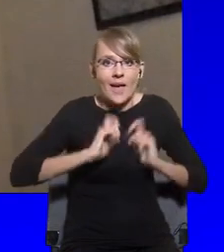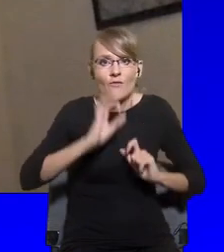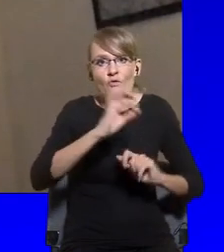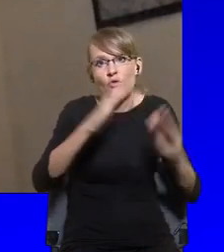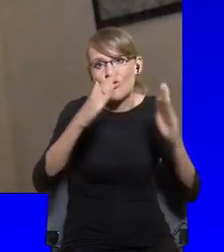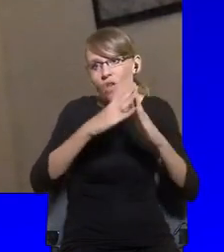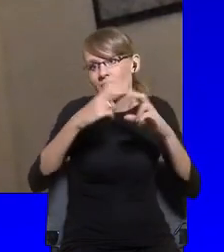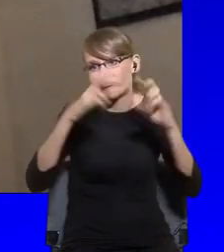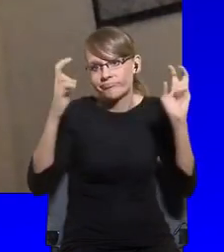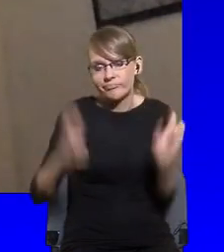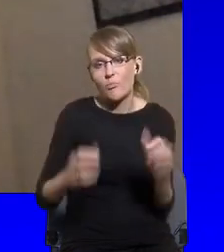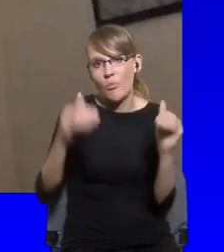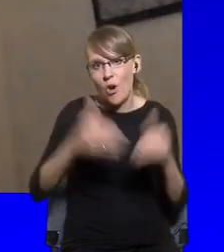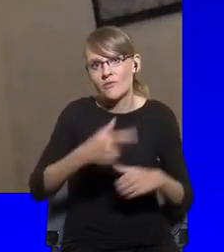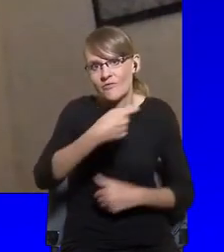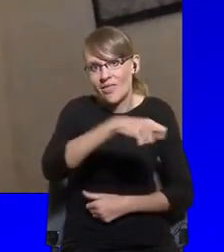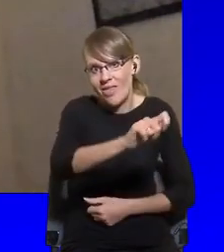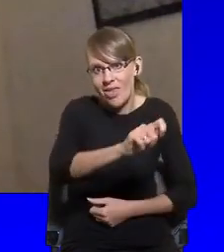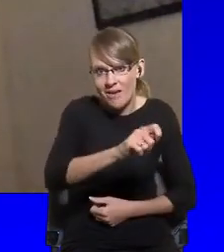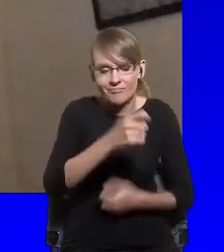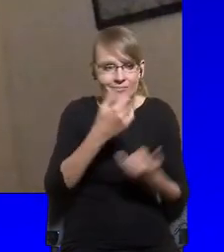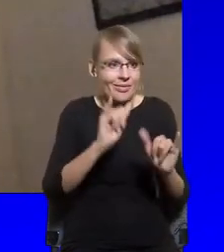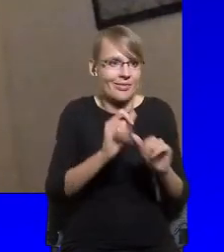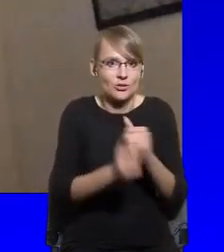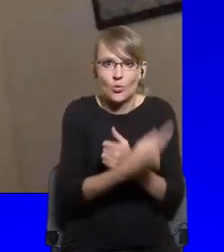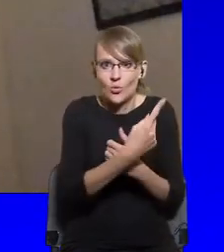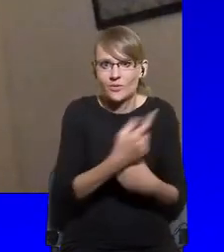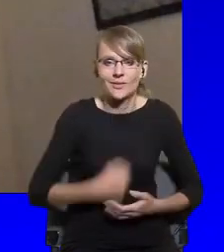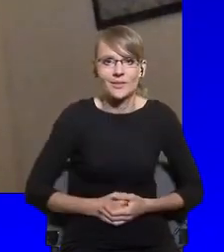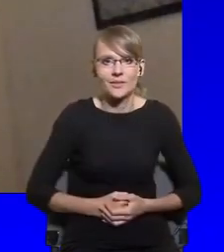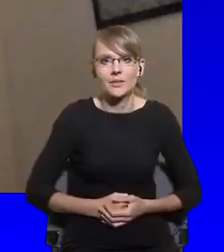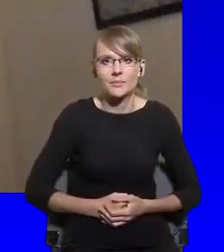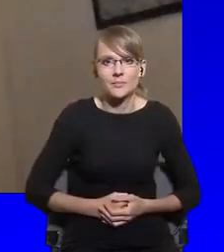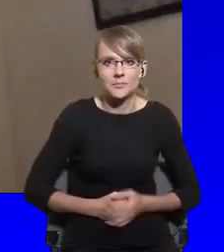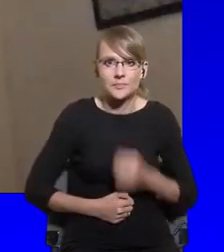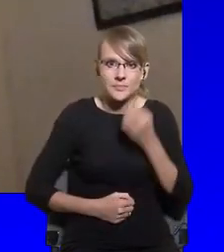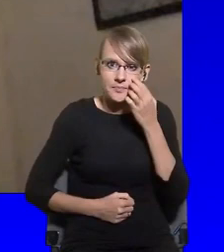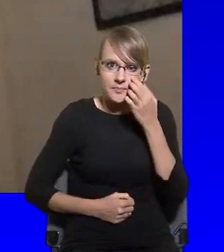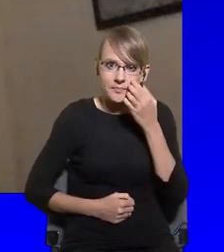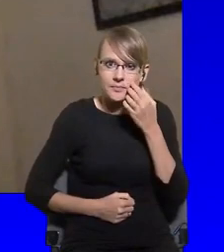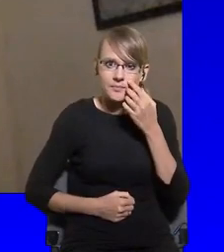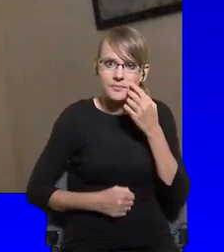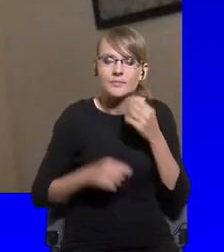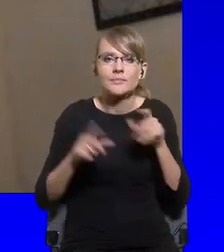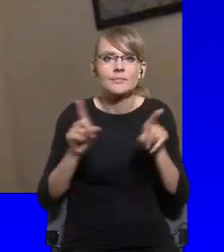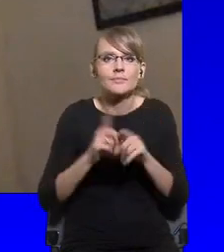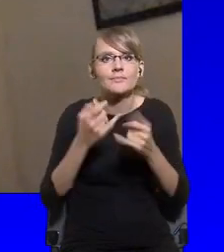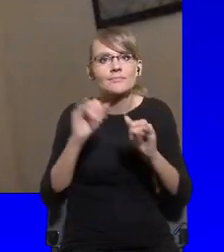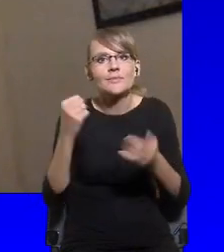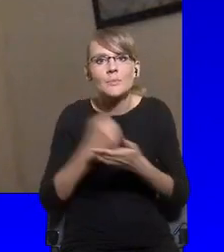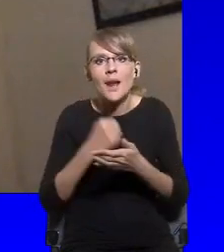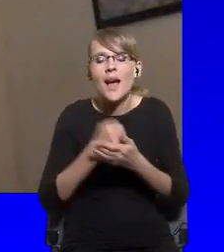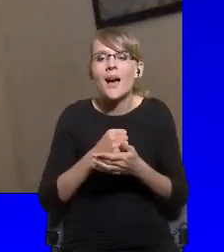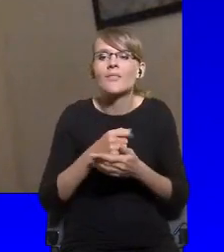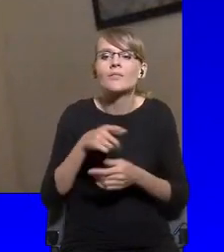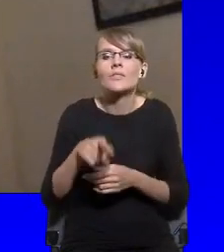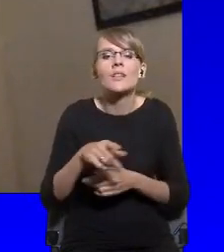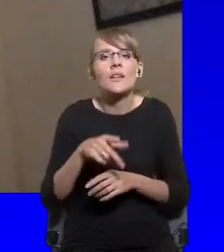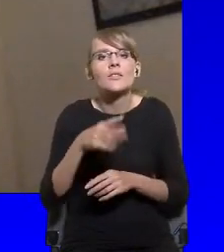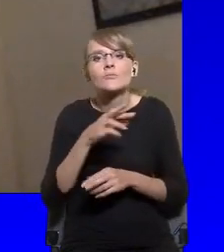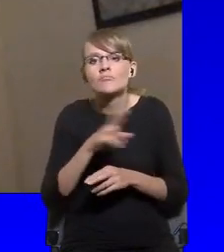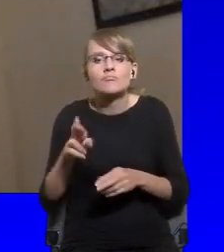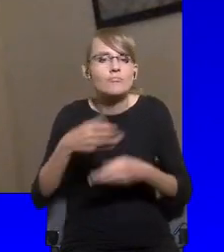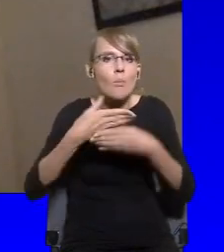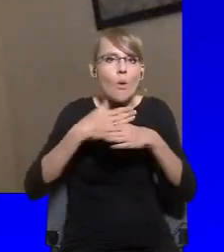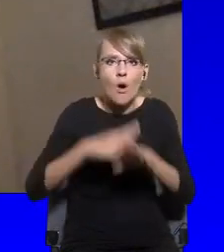distributional struggles between different groups and anger around that. And there is a widespread sense of a sort of loss of